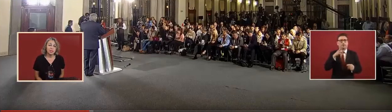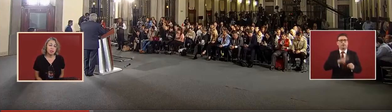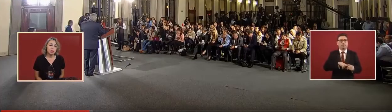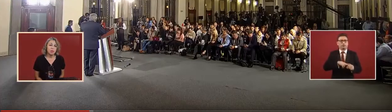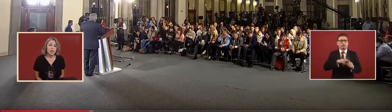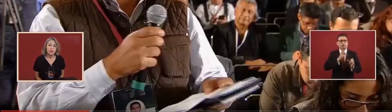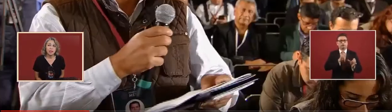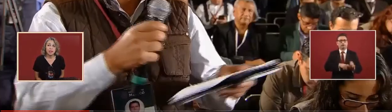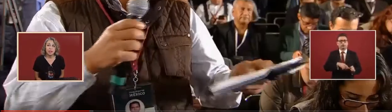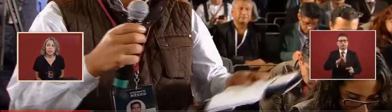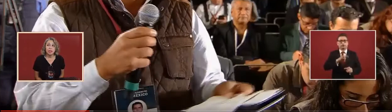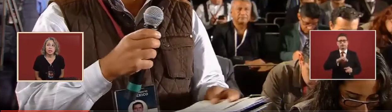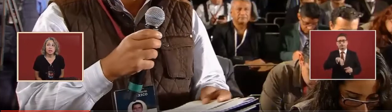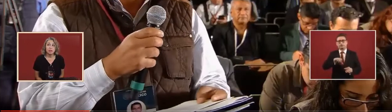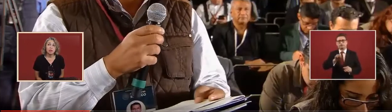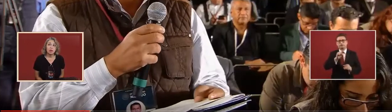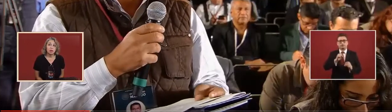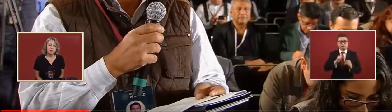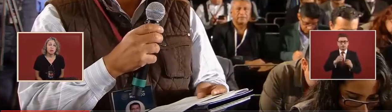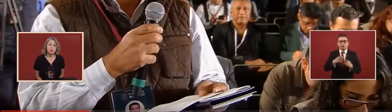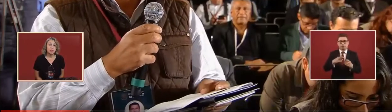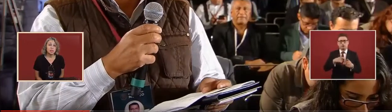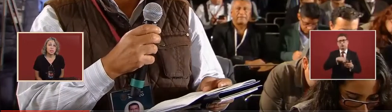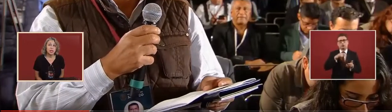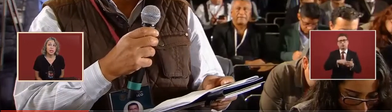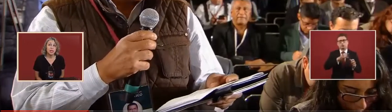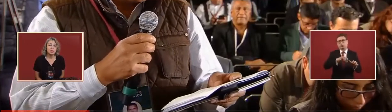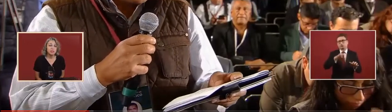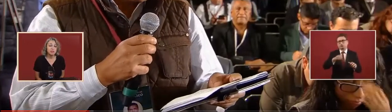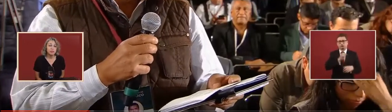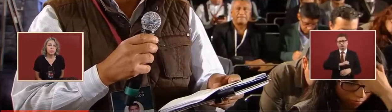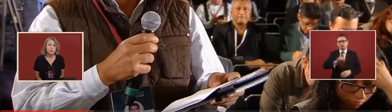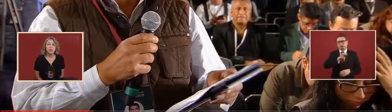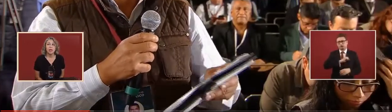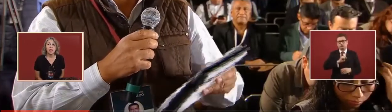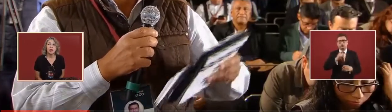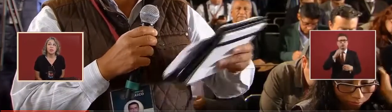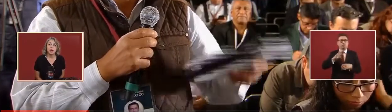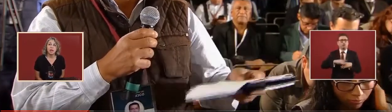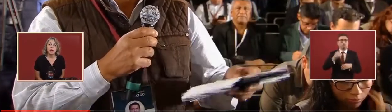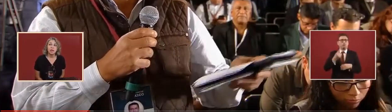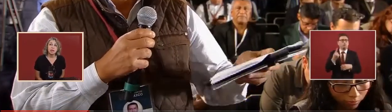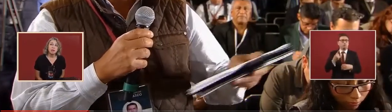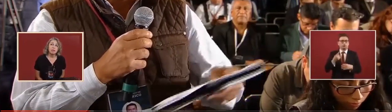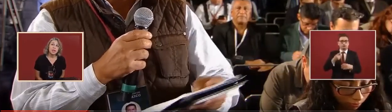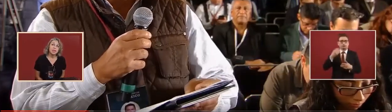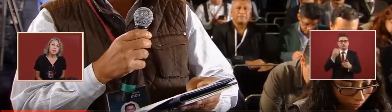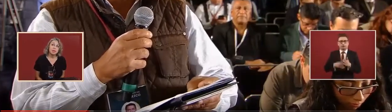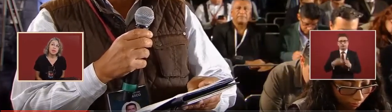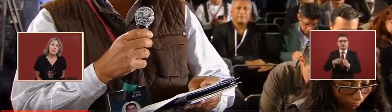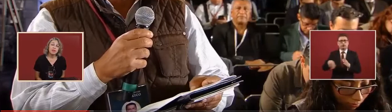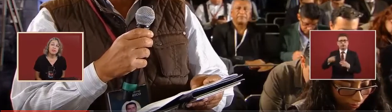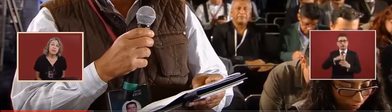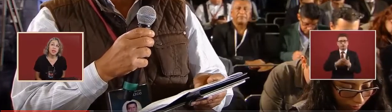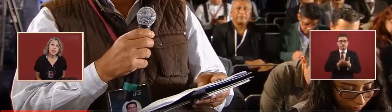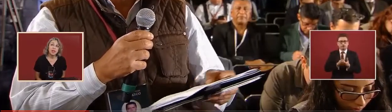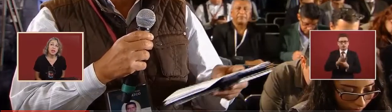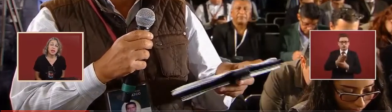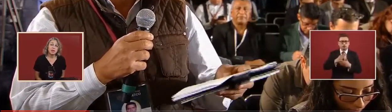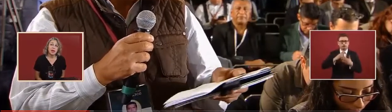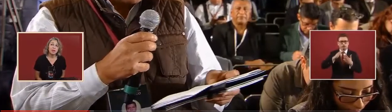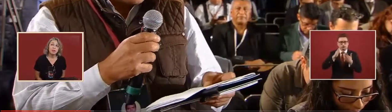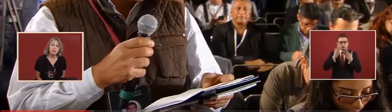the ones in IMS if they've been working already. Because even after they come out from their specialty,